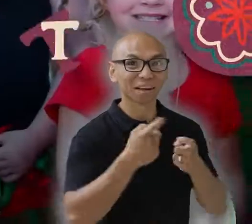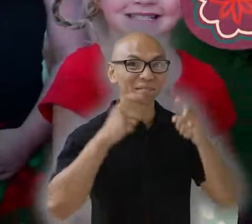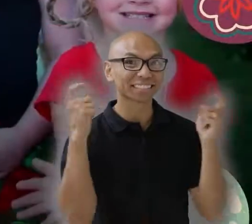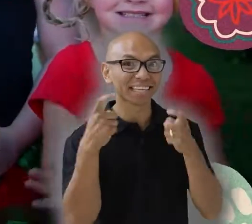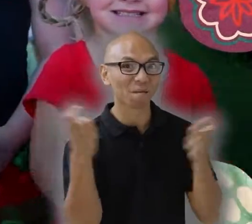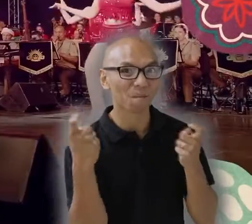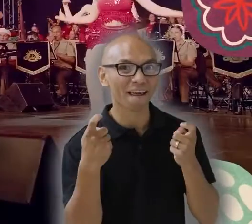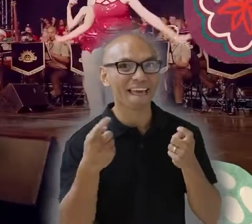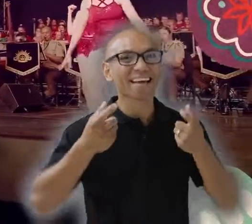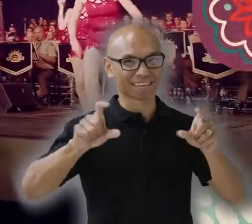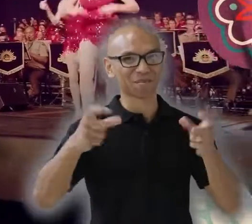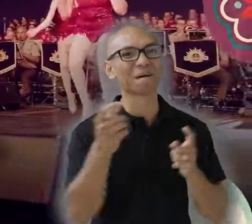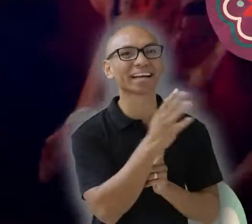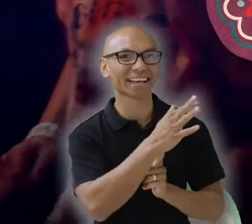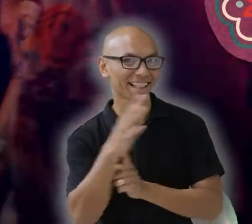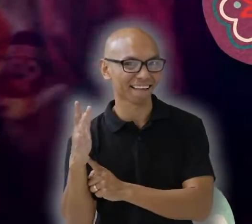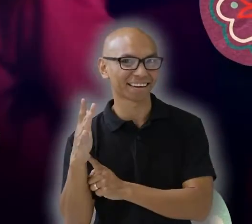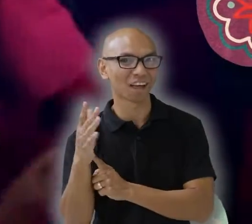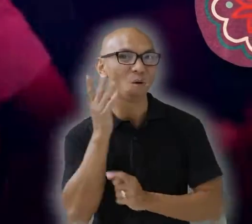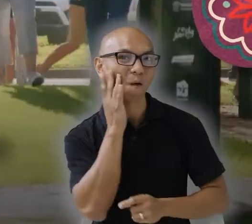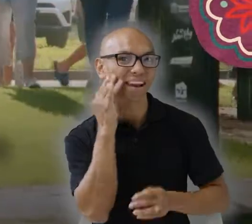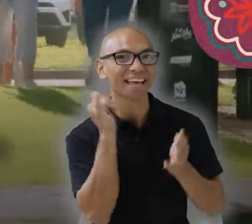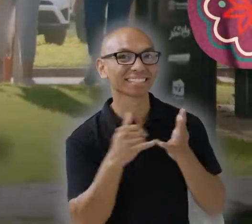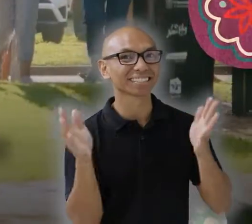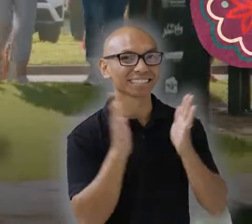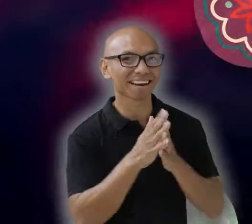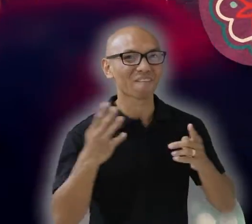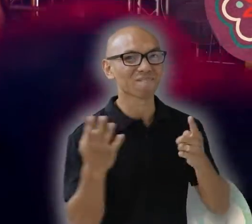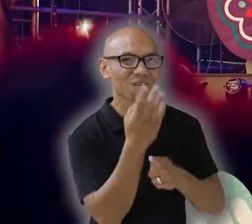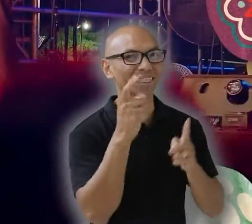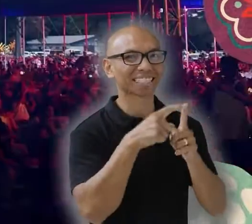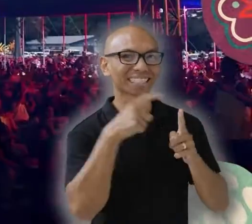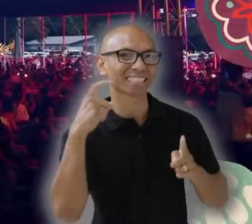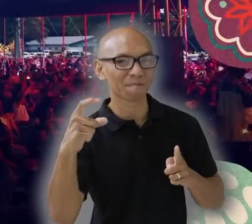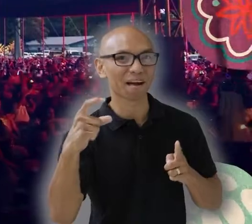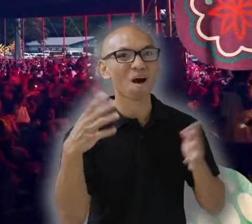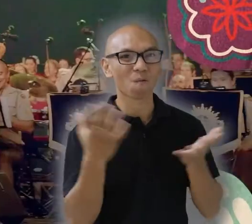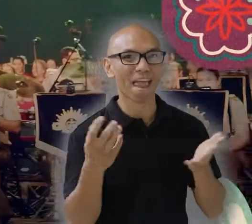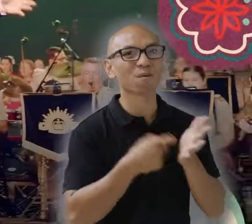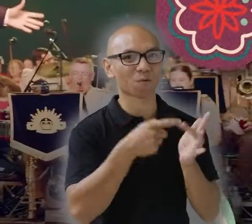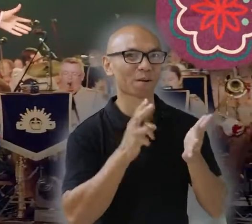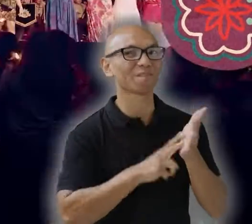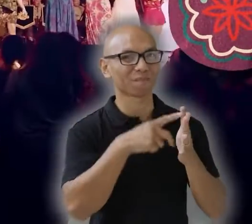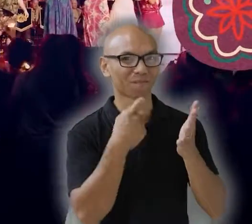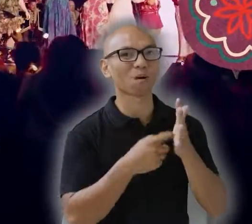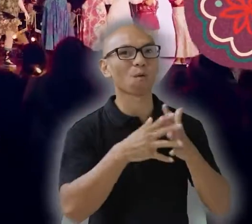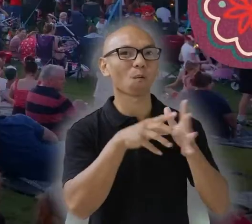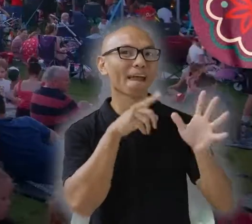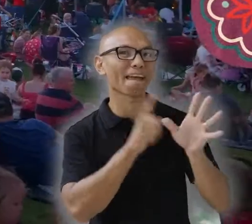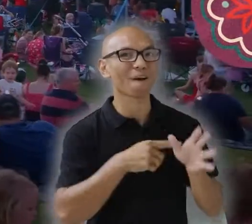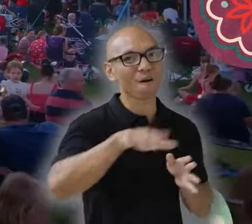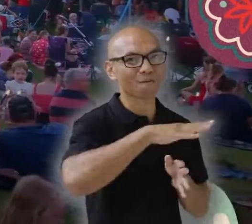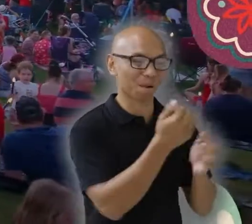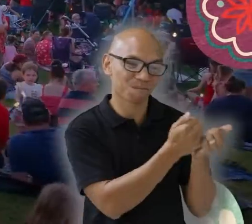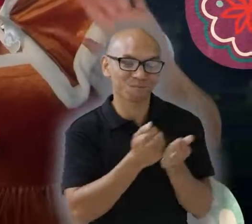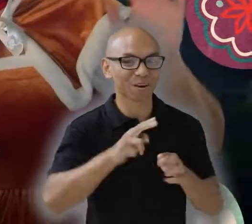Celebrate Christmas together at Carols by Candlelight. Grab your friends and family and enjoy all the fun under the big top on Sunday the 4th of December